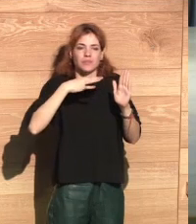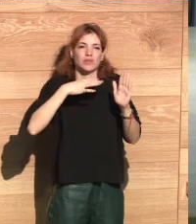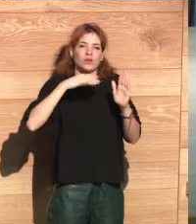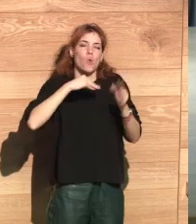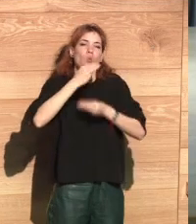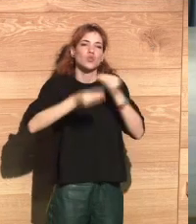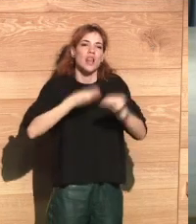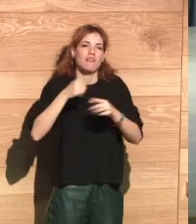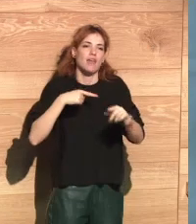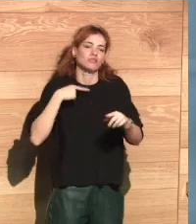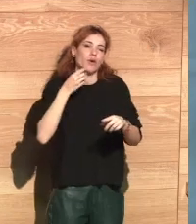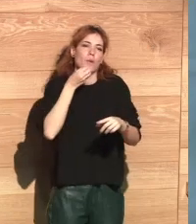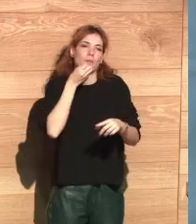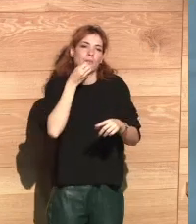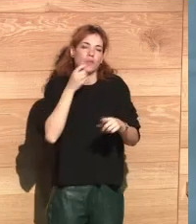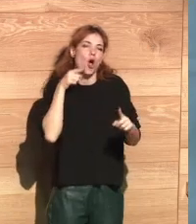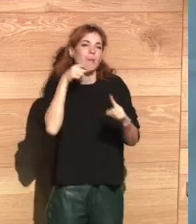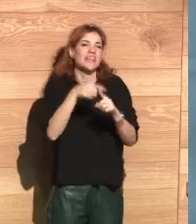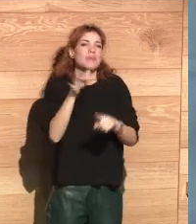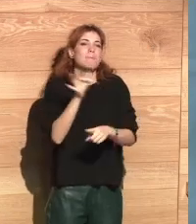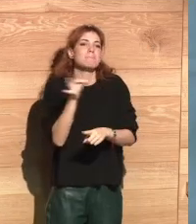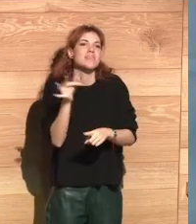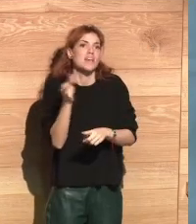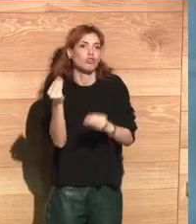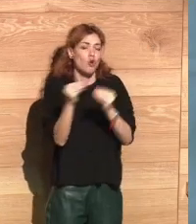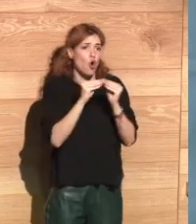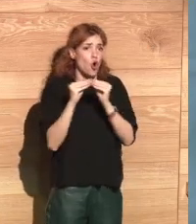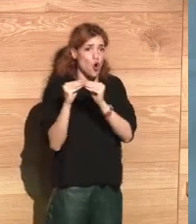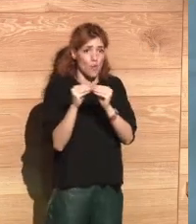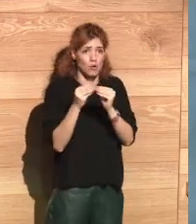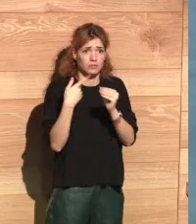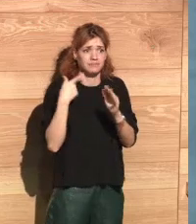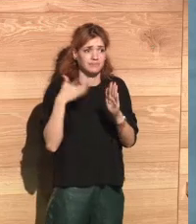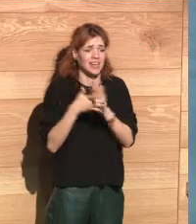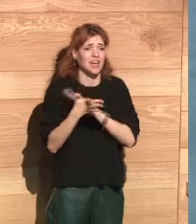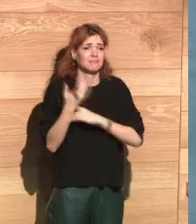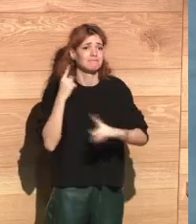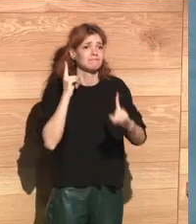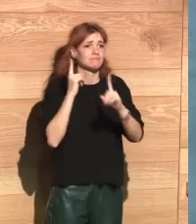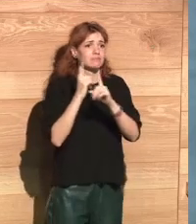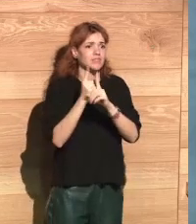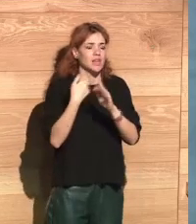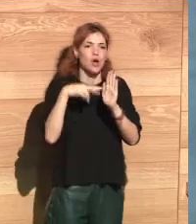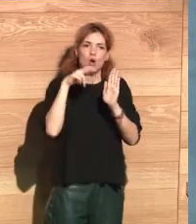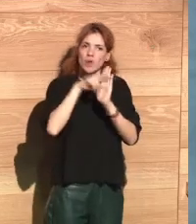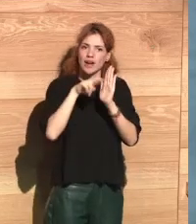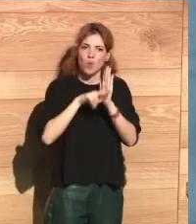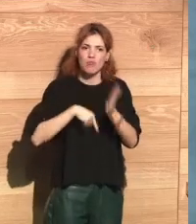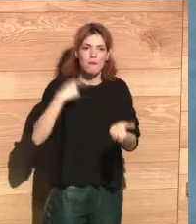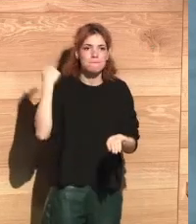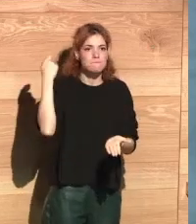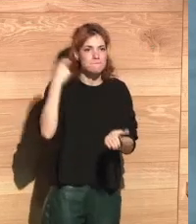generate data lakes in order to use them for the common good. What we are facing with this is a